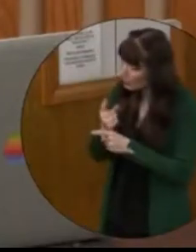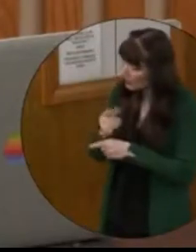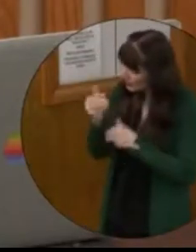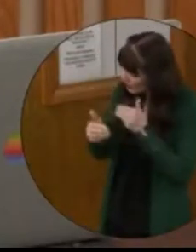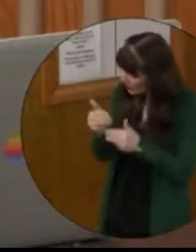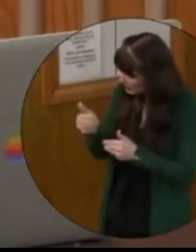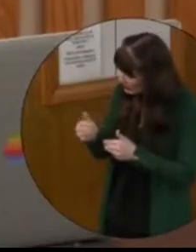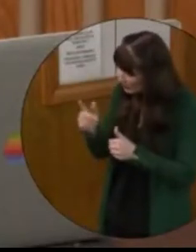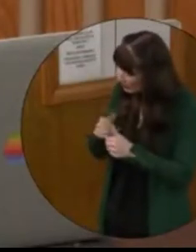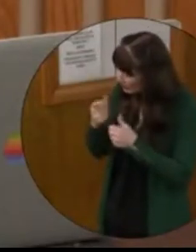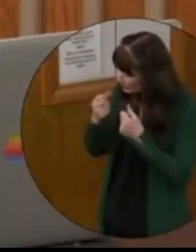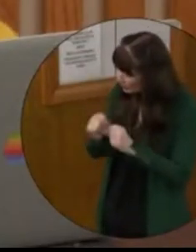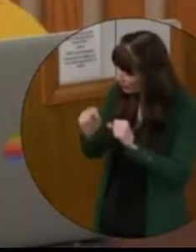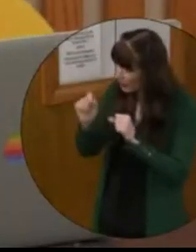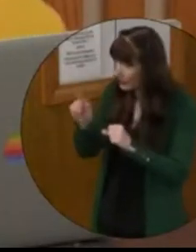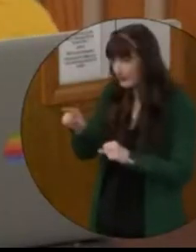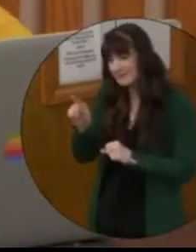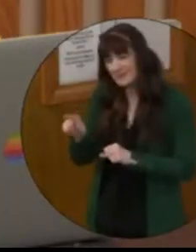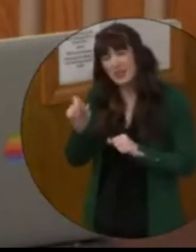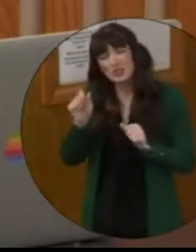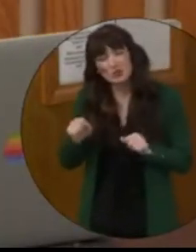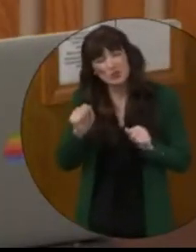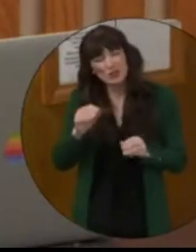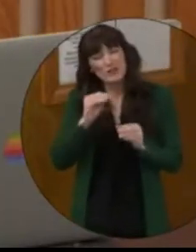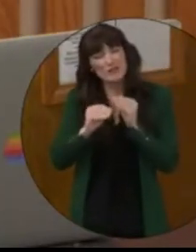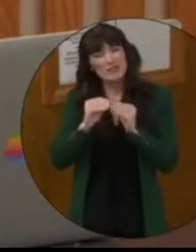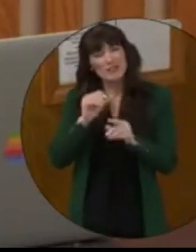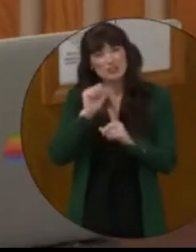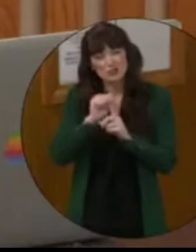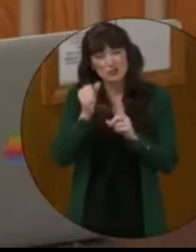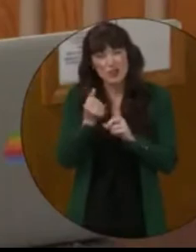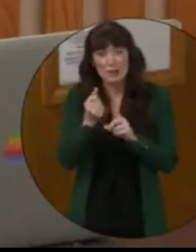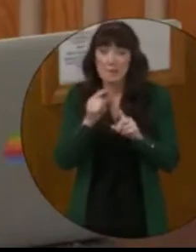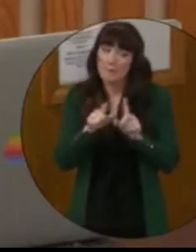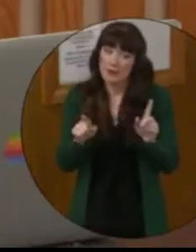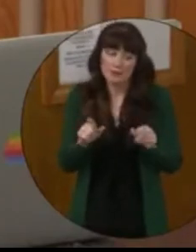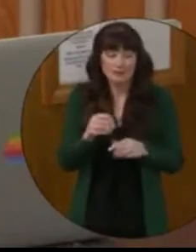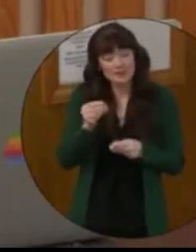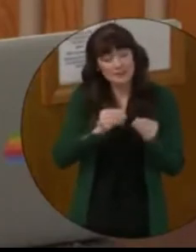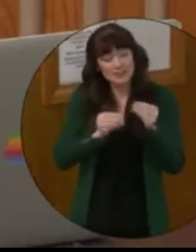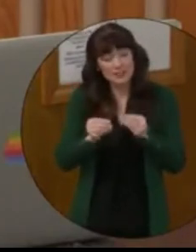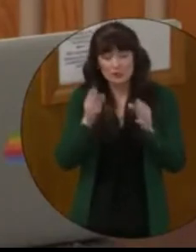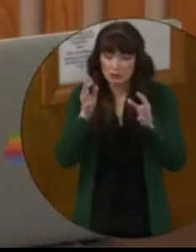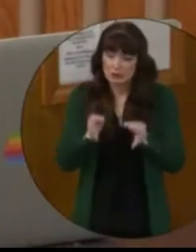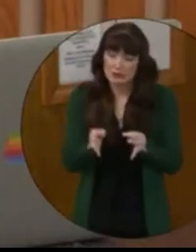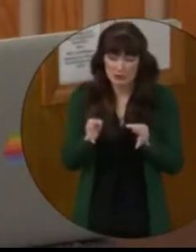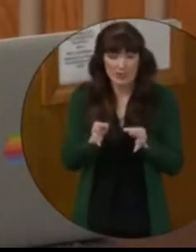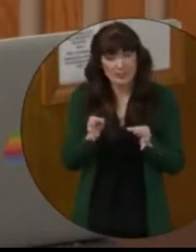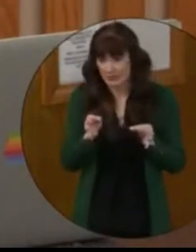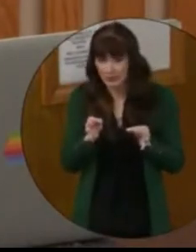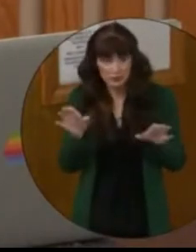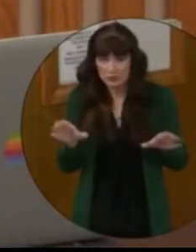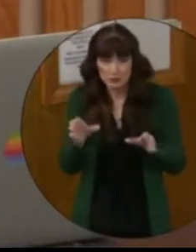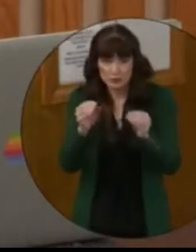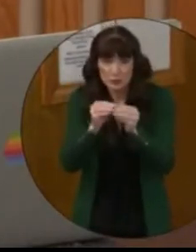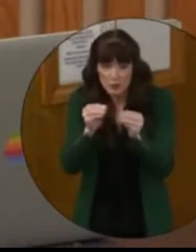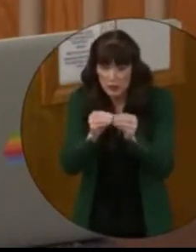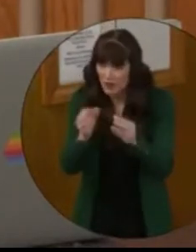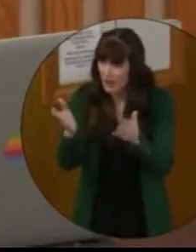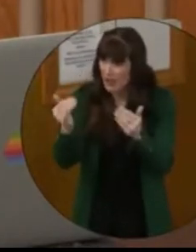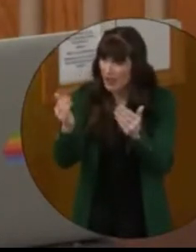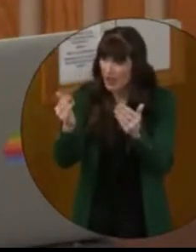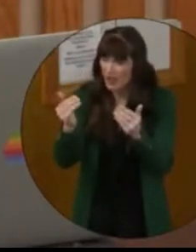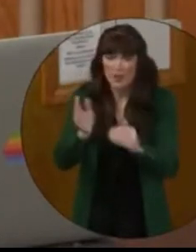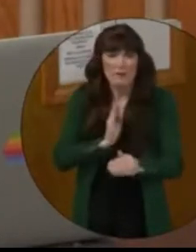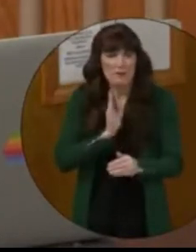first attempt. You could have rectified the situation, but instead you decided to double down. You asked people to flood the